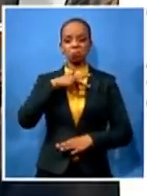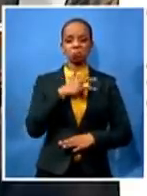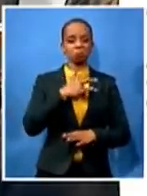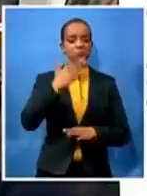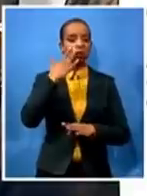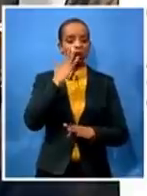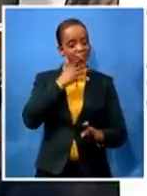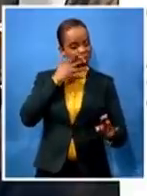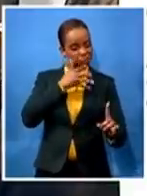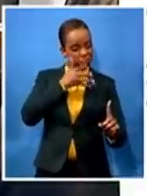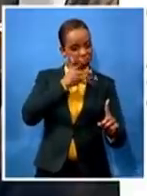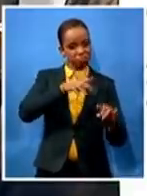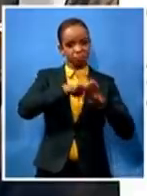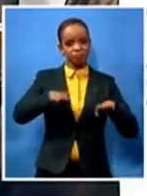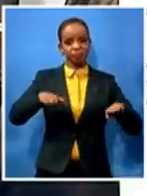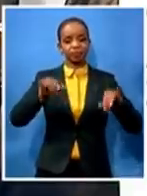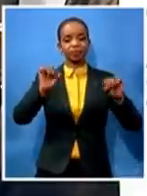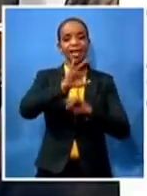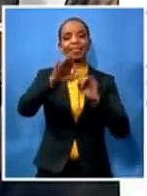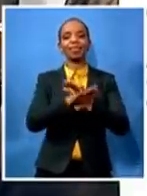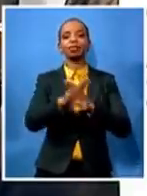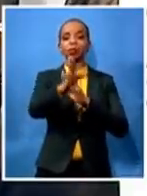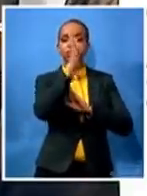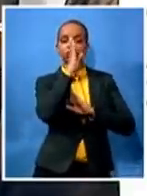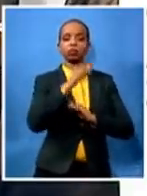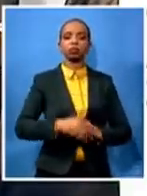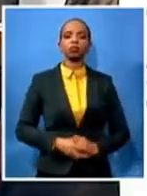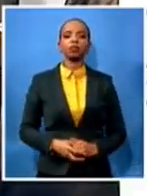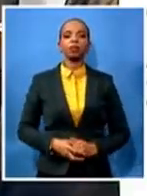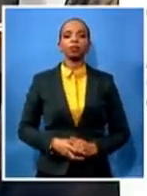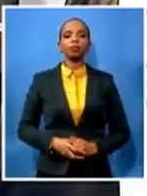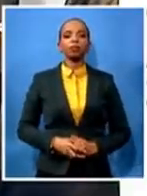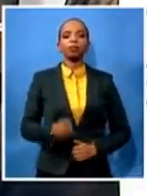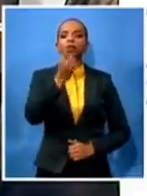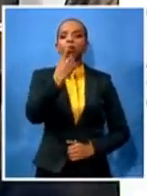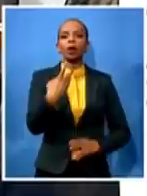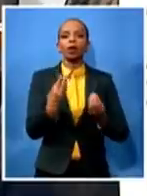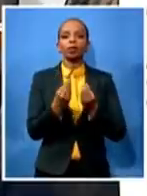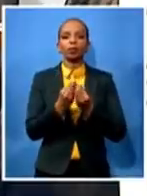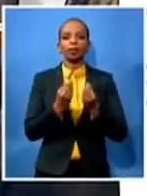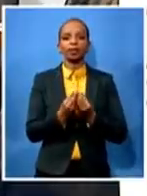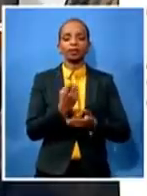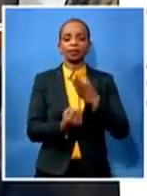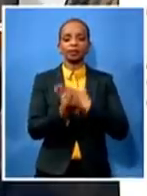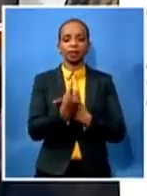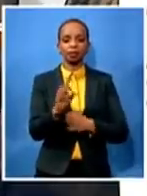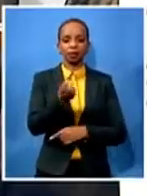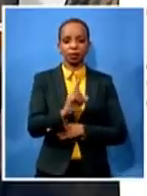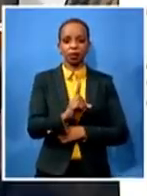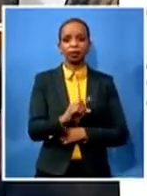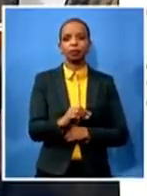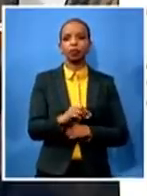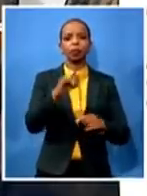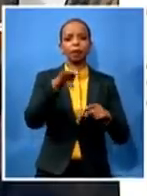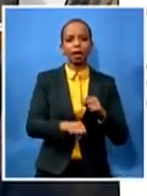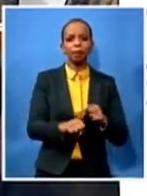was in silverfields one of the things that happened was that one of the days we find our dog actually poisoned even then